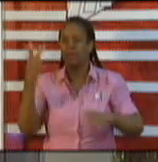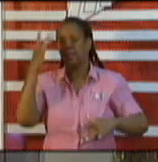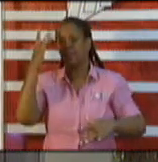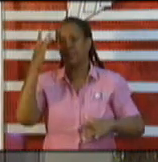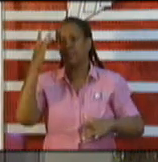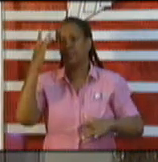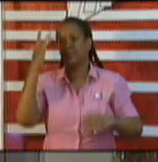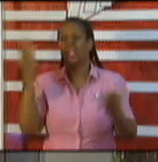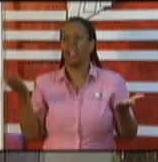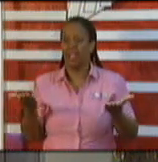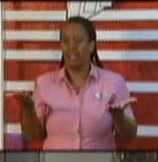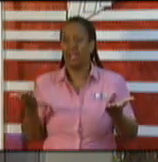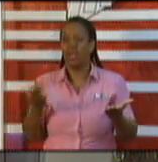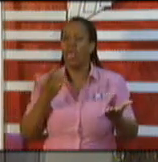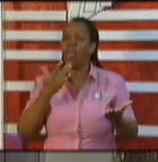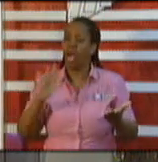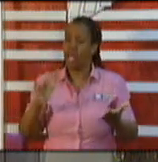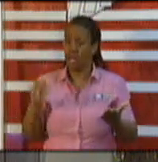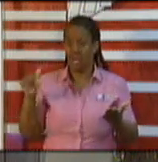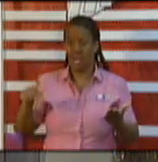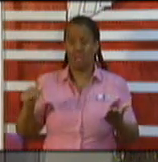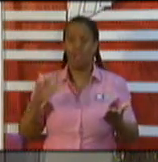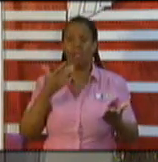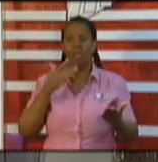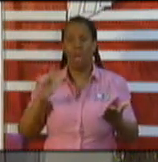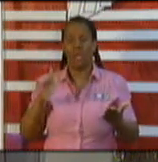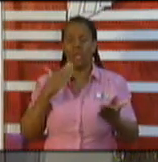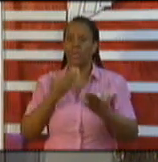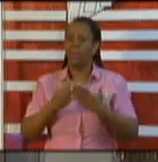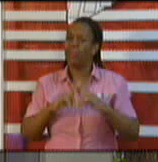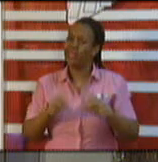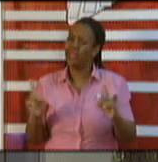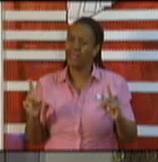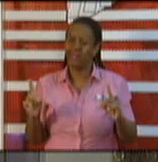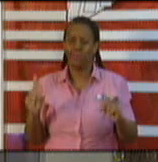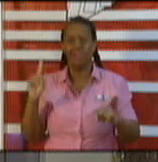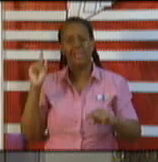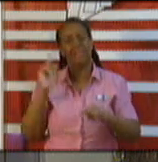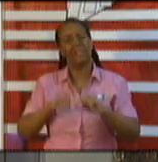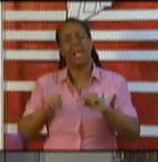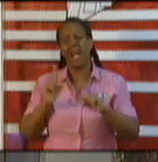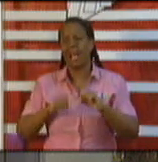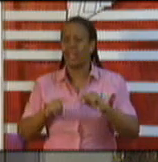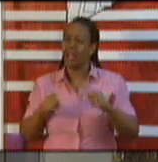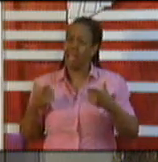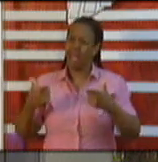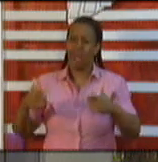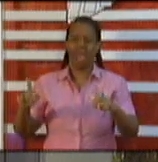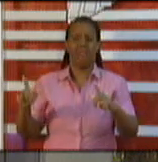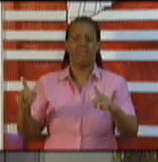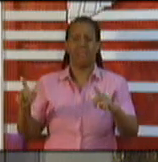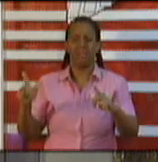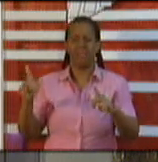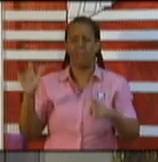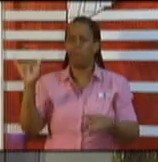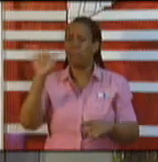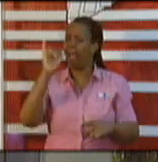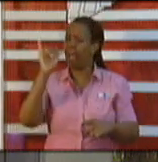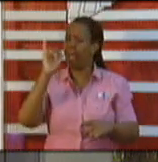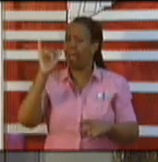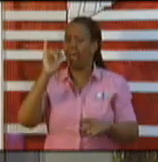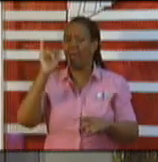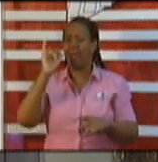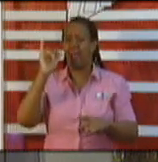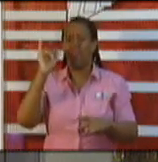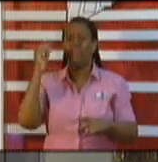we cannot allow one industry to send us back to the